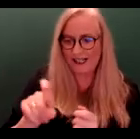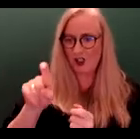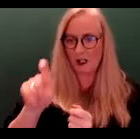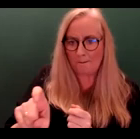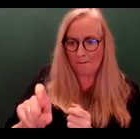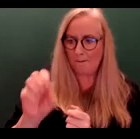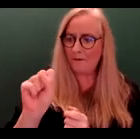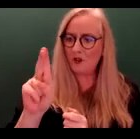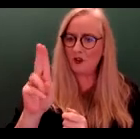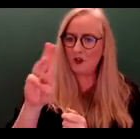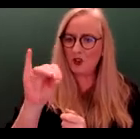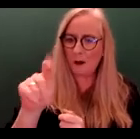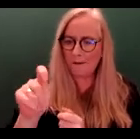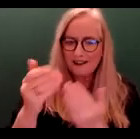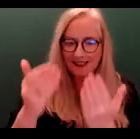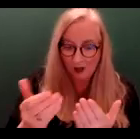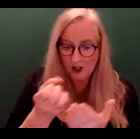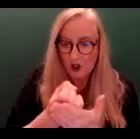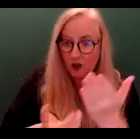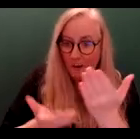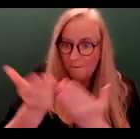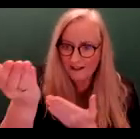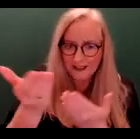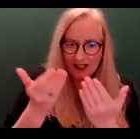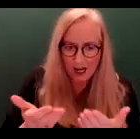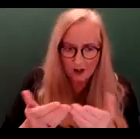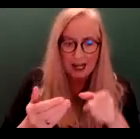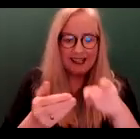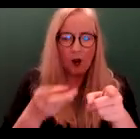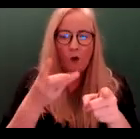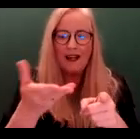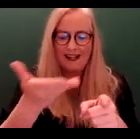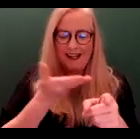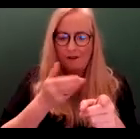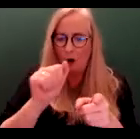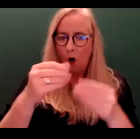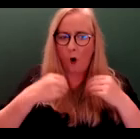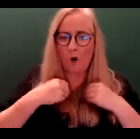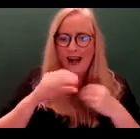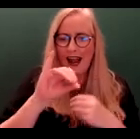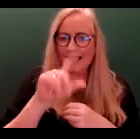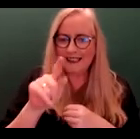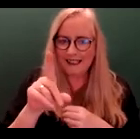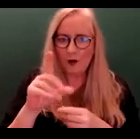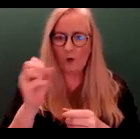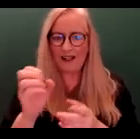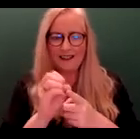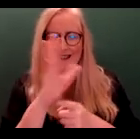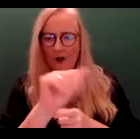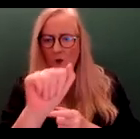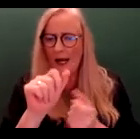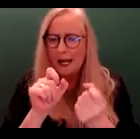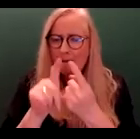When you submit, you will get a unique ID that will then be sent to your email. So it's